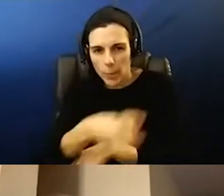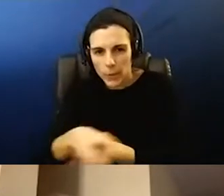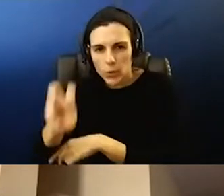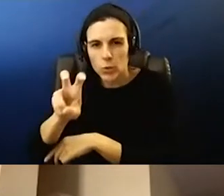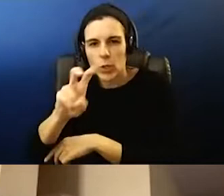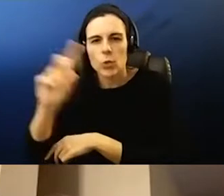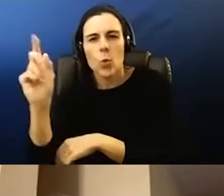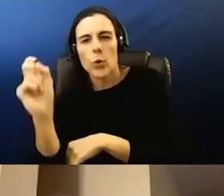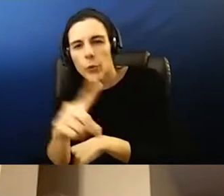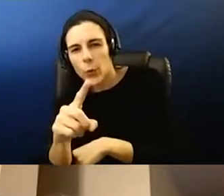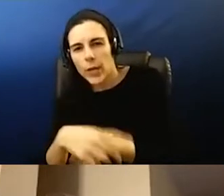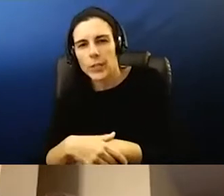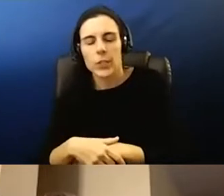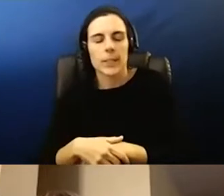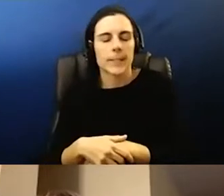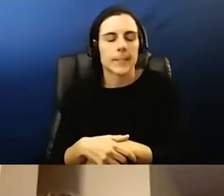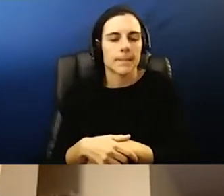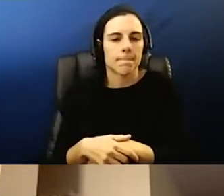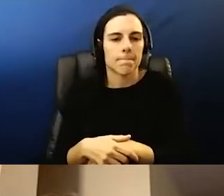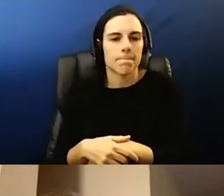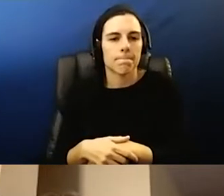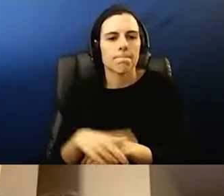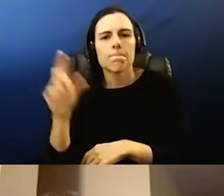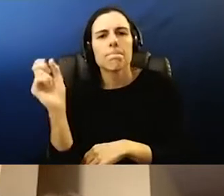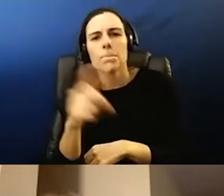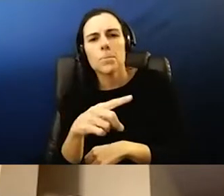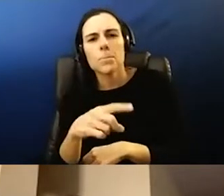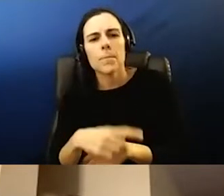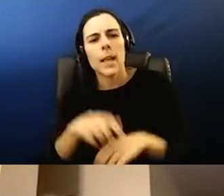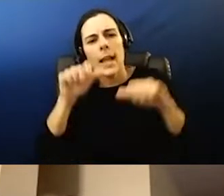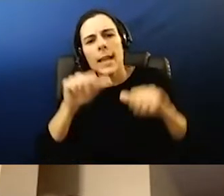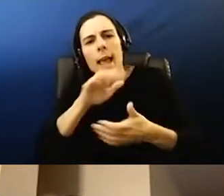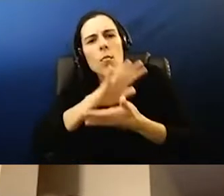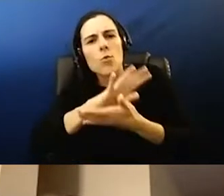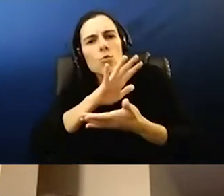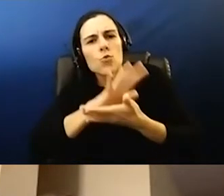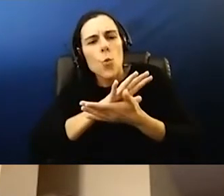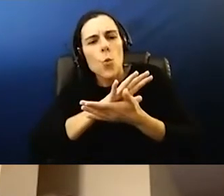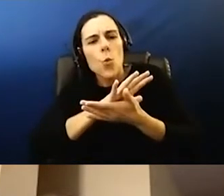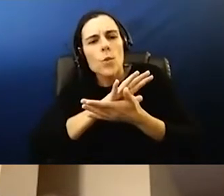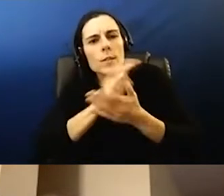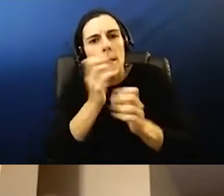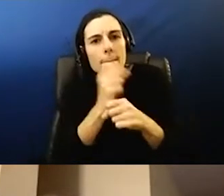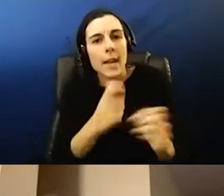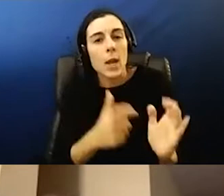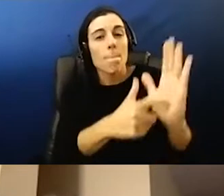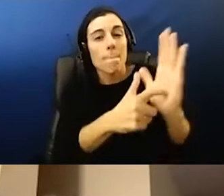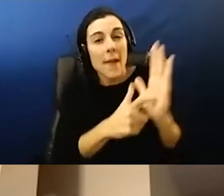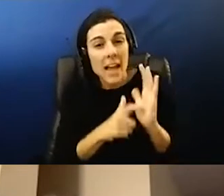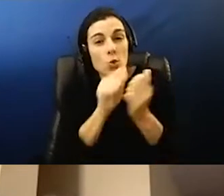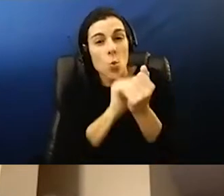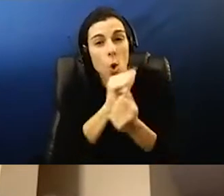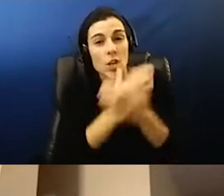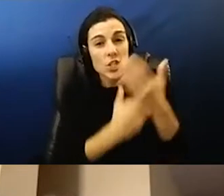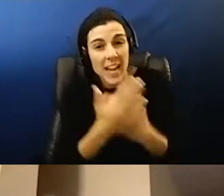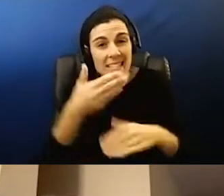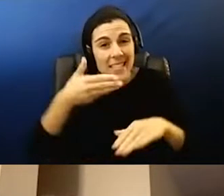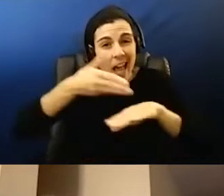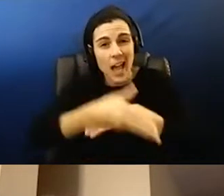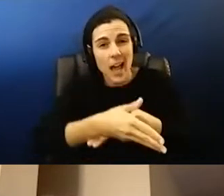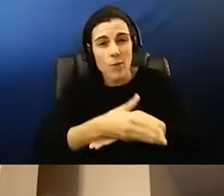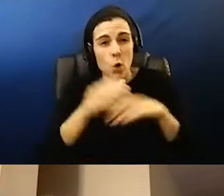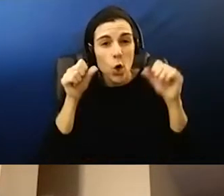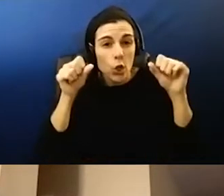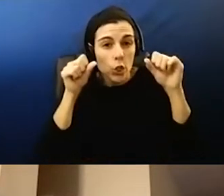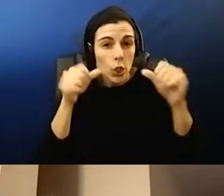that came to us that way. Um, and this question is, can, can the schools make it mandatory to wash hands after PE and recess before